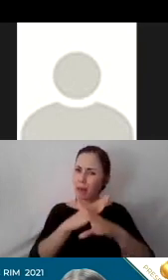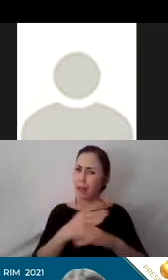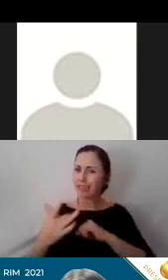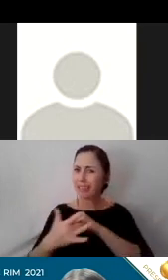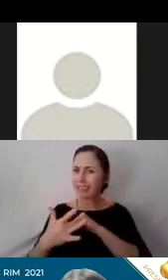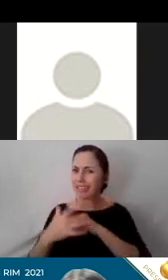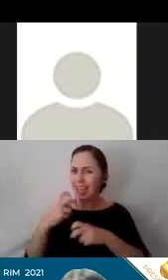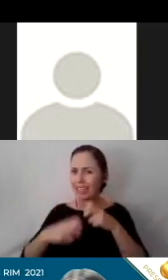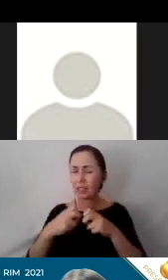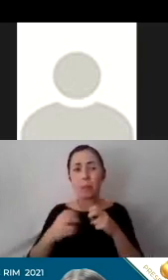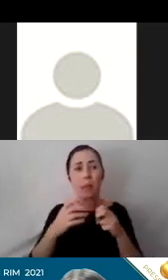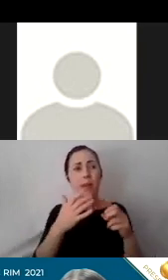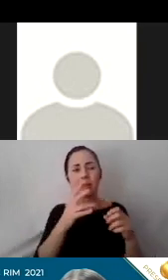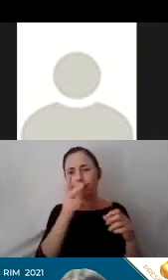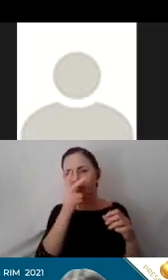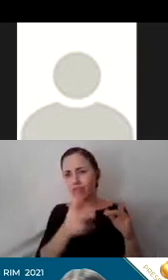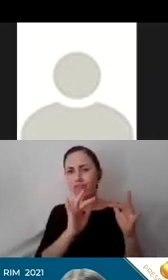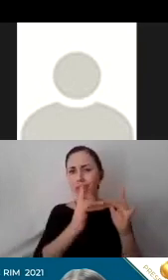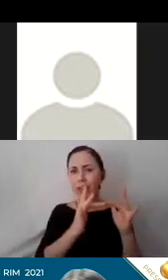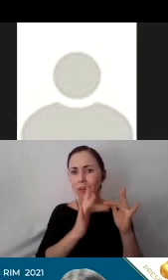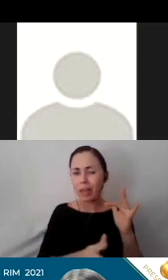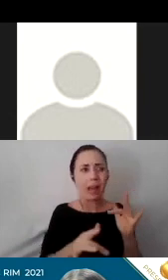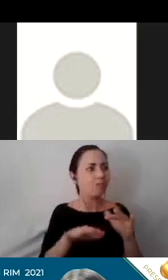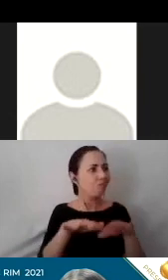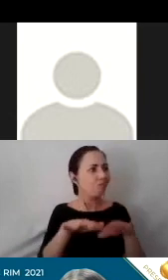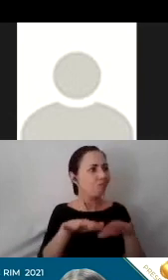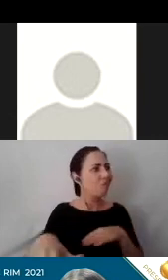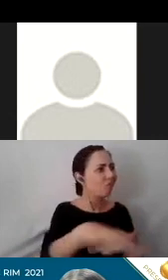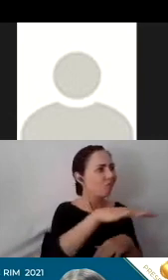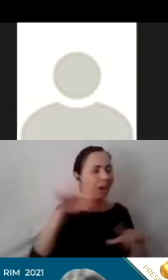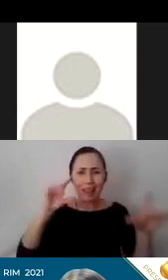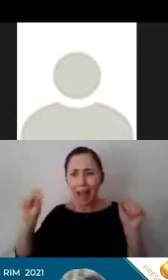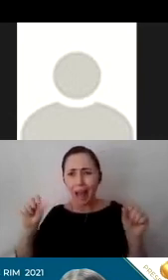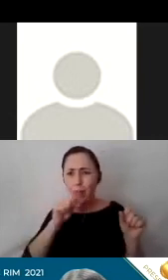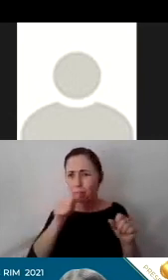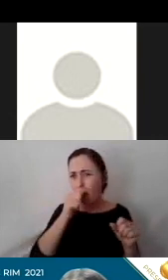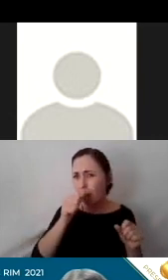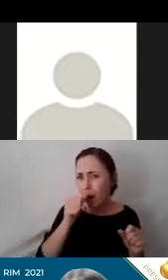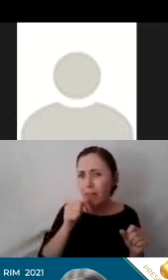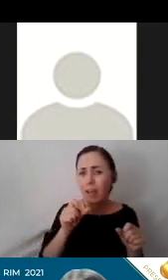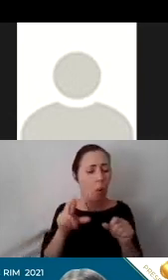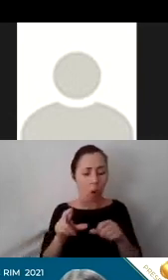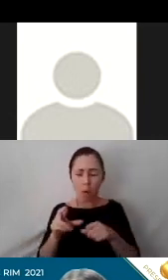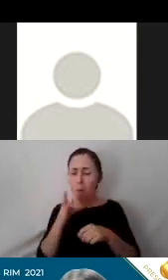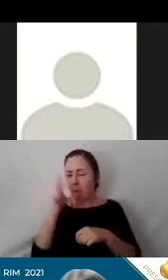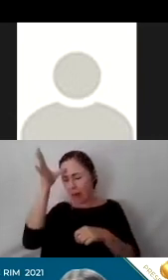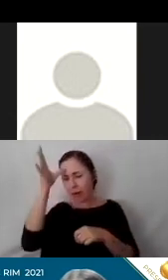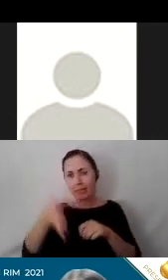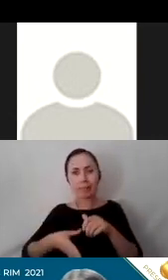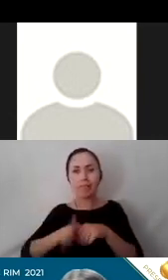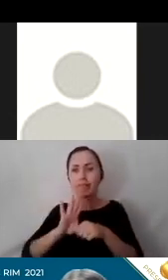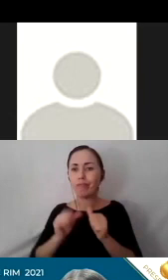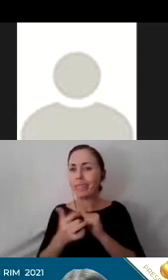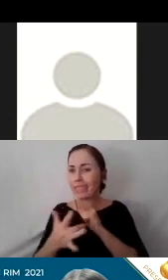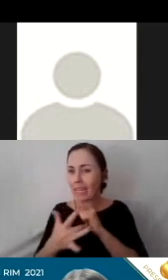such as poor internet, lack of quiet private space, and basic computer literacy by parents. You are certainly correct, Ben.